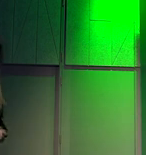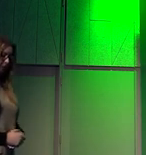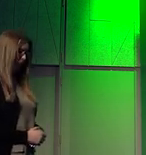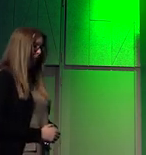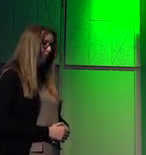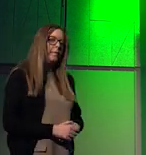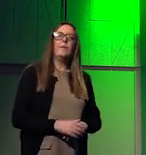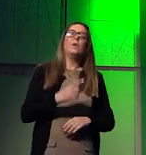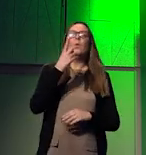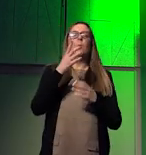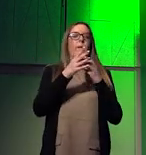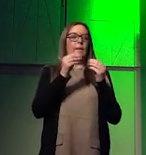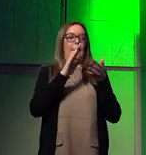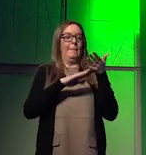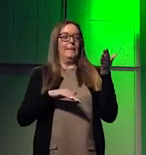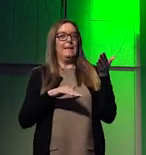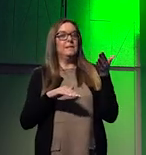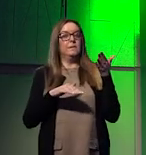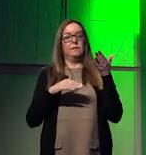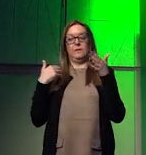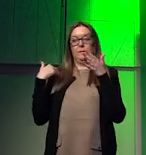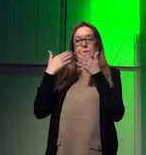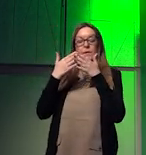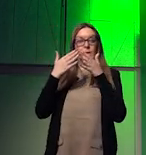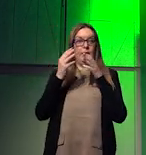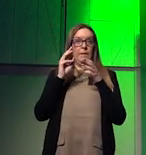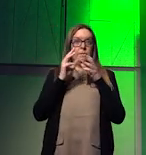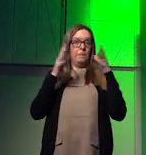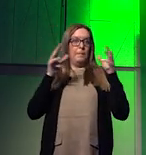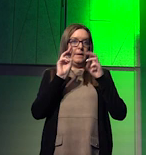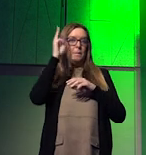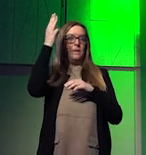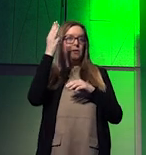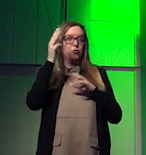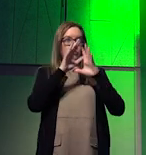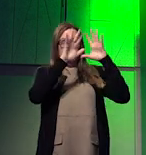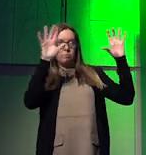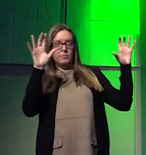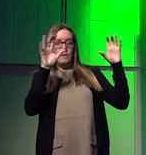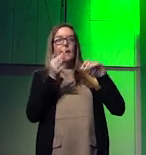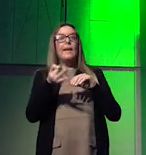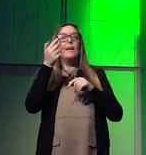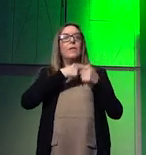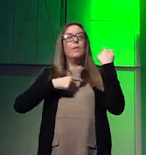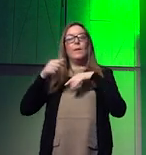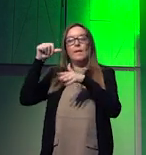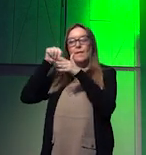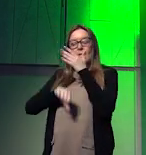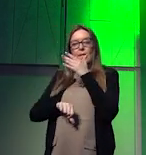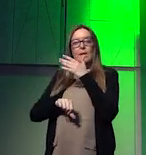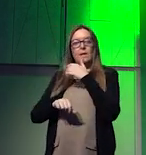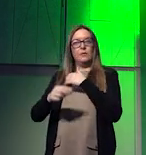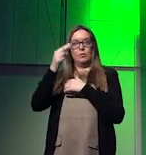wider picture, is that if we fail to take into account the ecological fragmentation that new ways of extractivism